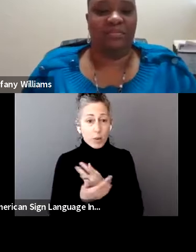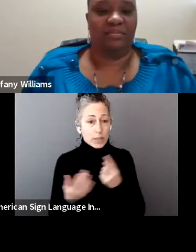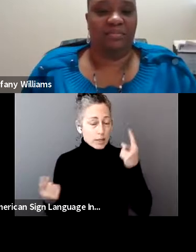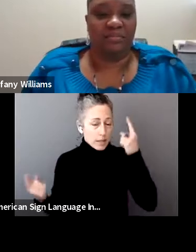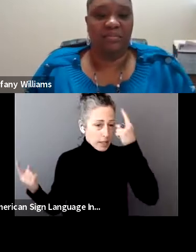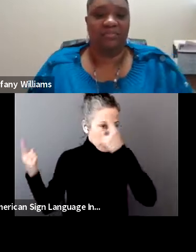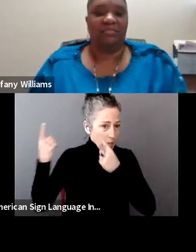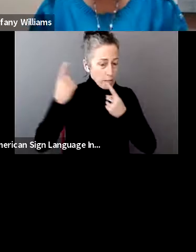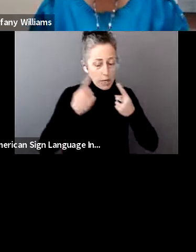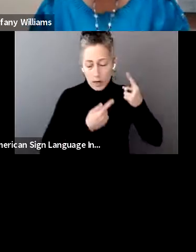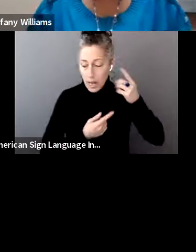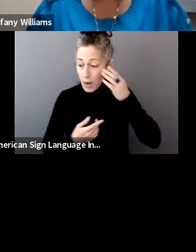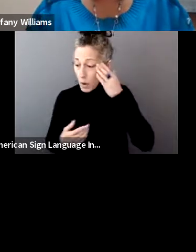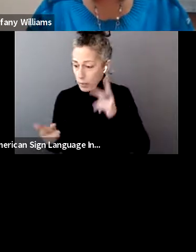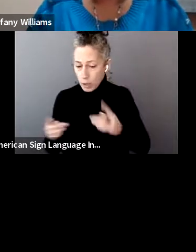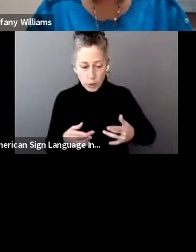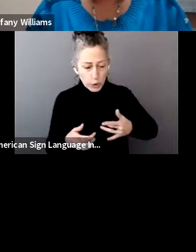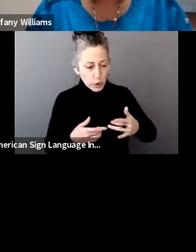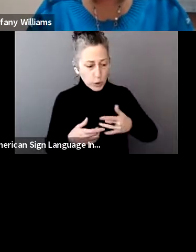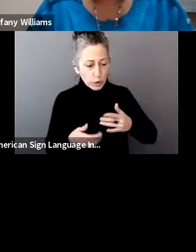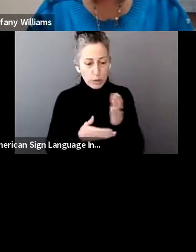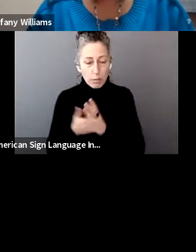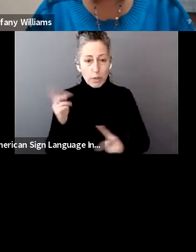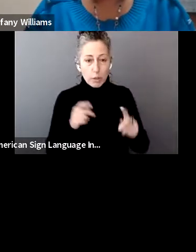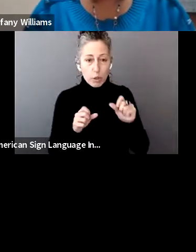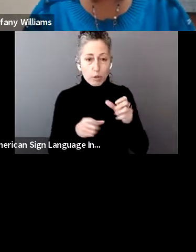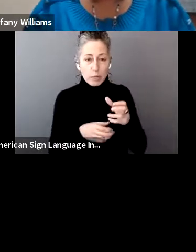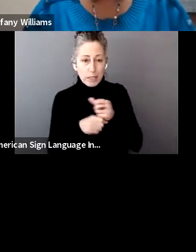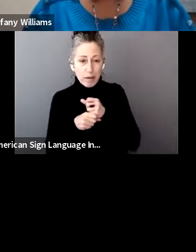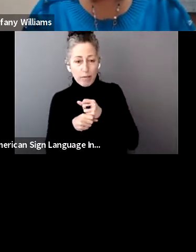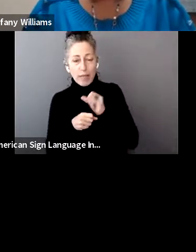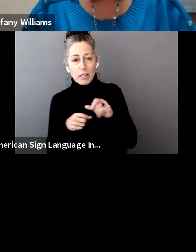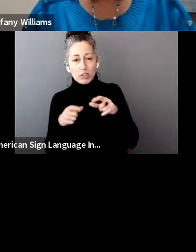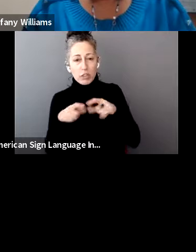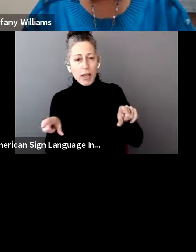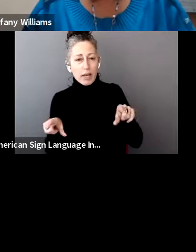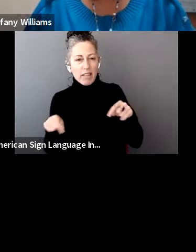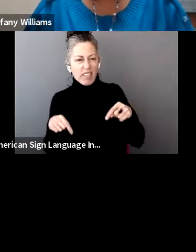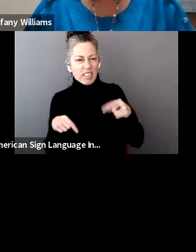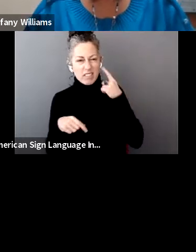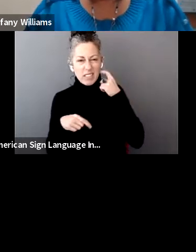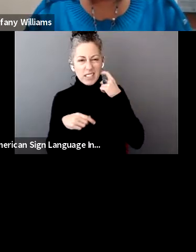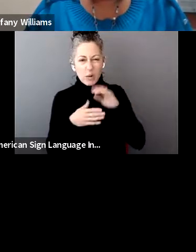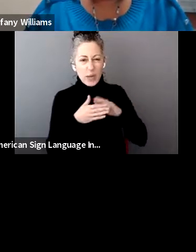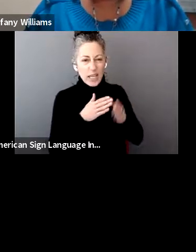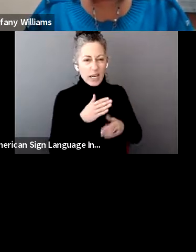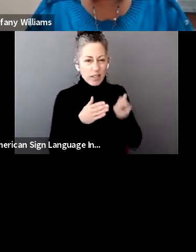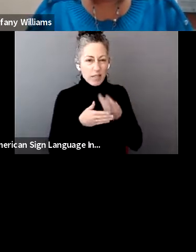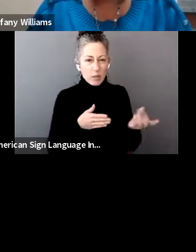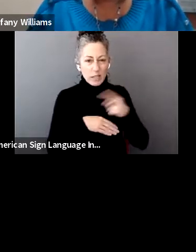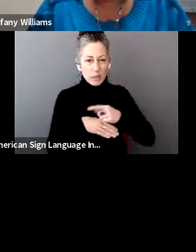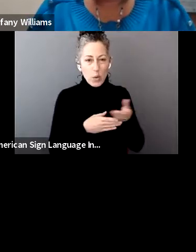know that the news has stated that some could have received it as early as, I guess, this past weekend, just a few days ago.